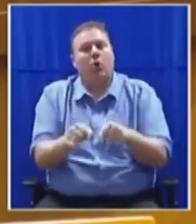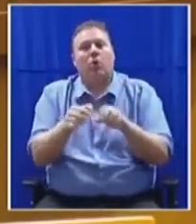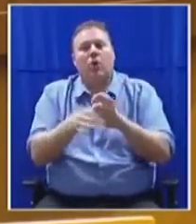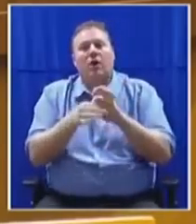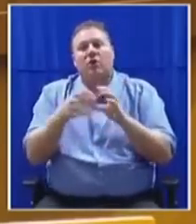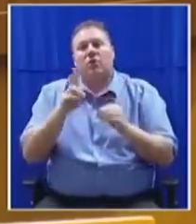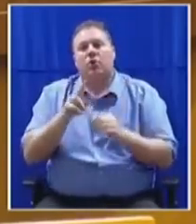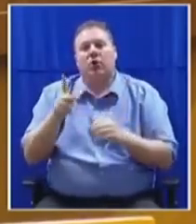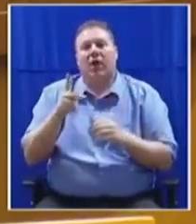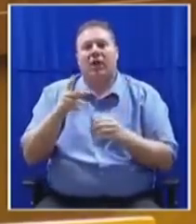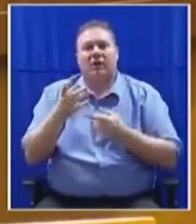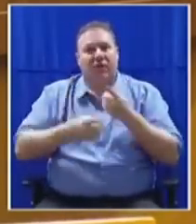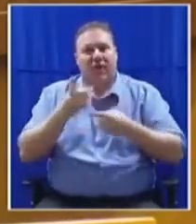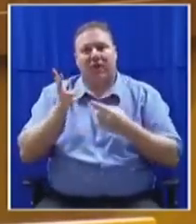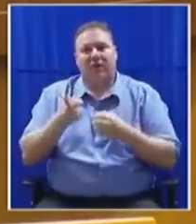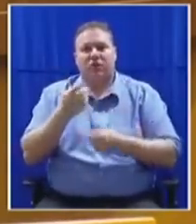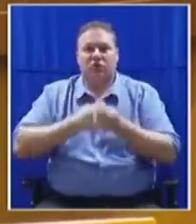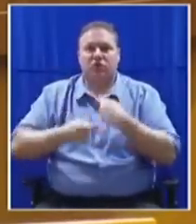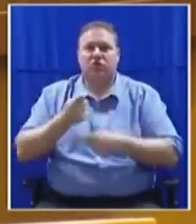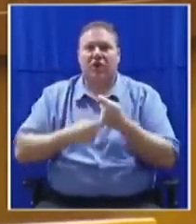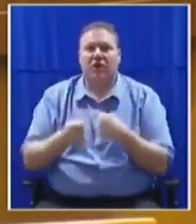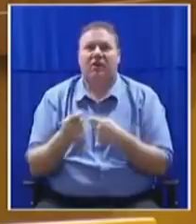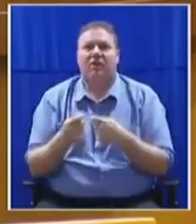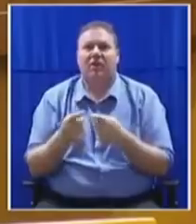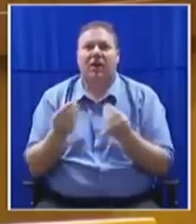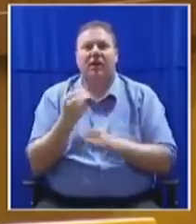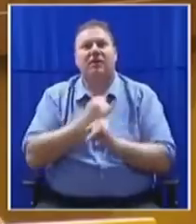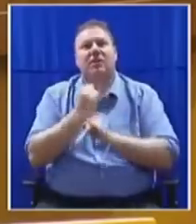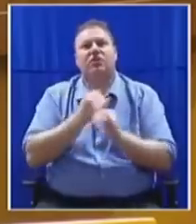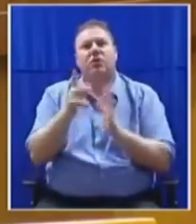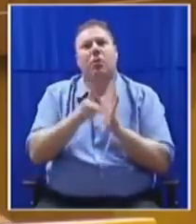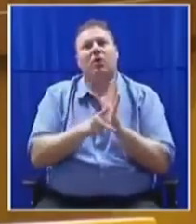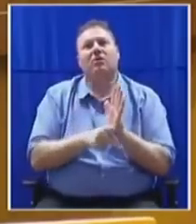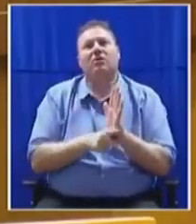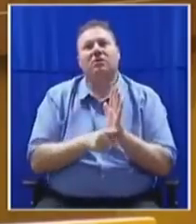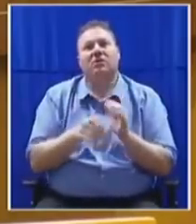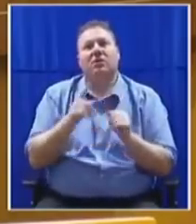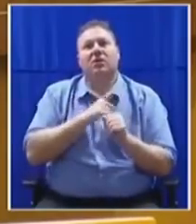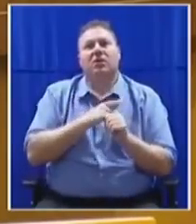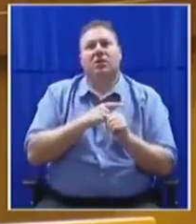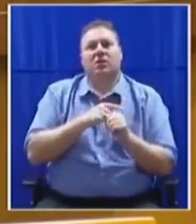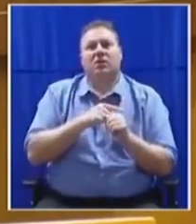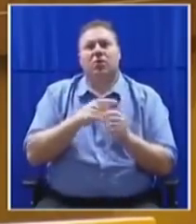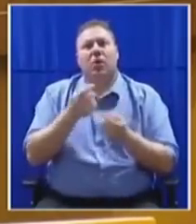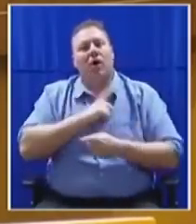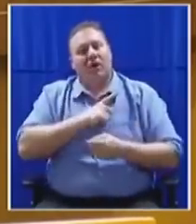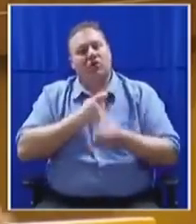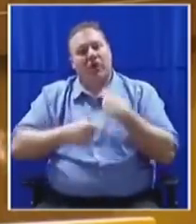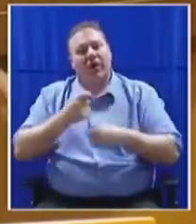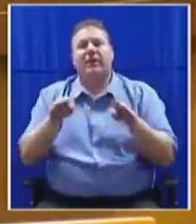in both the trade and industrial policy. So that we trade on an equal basis.